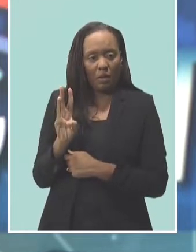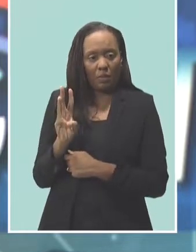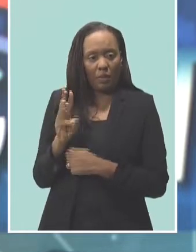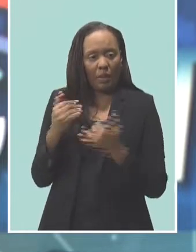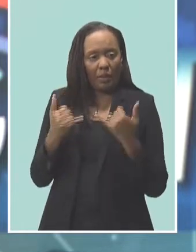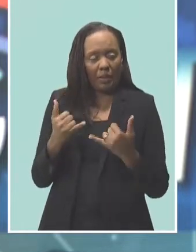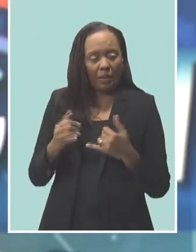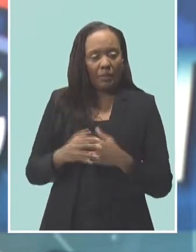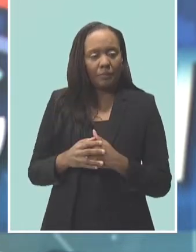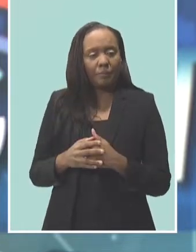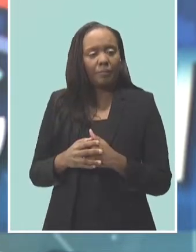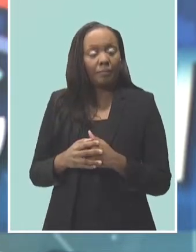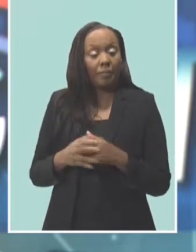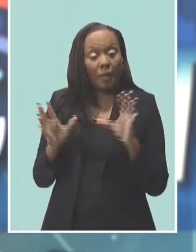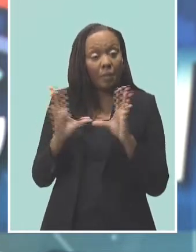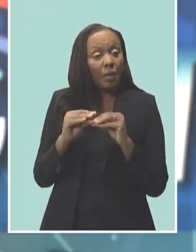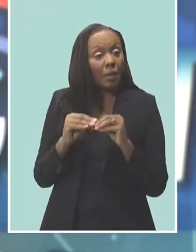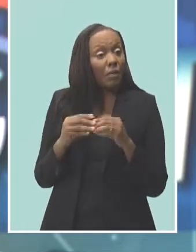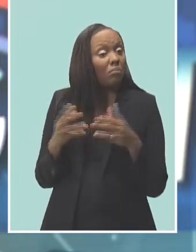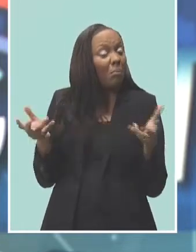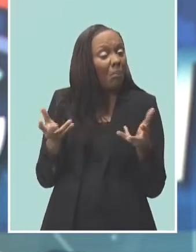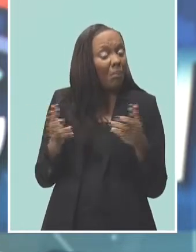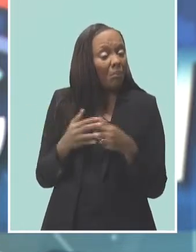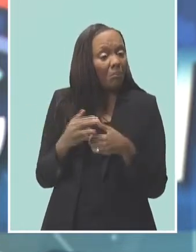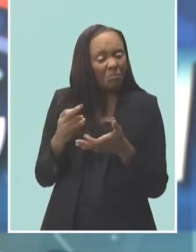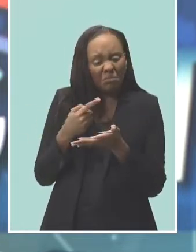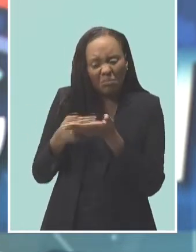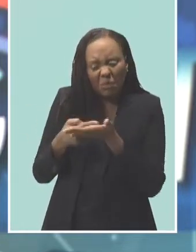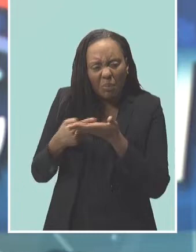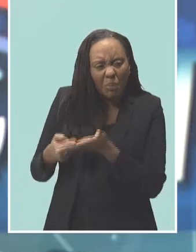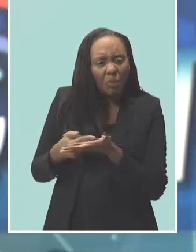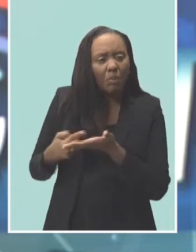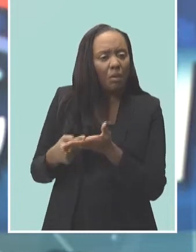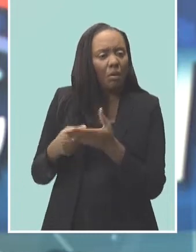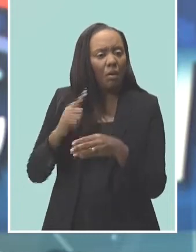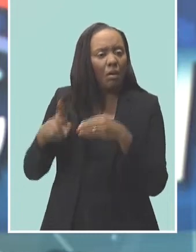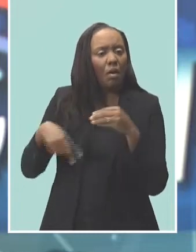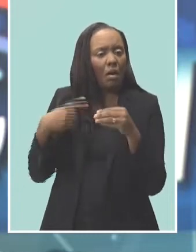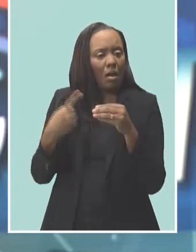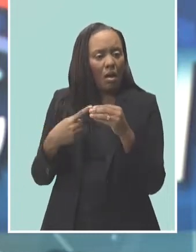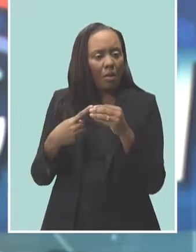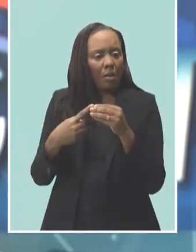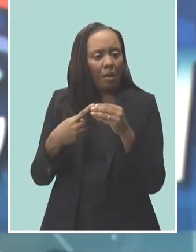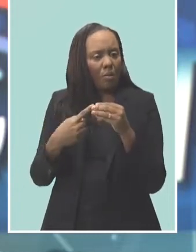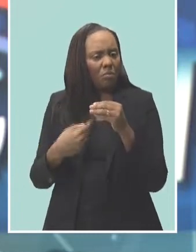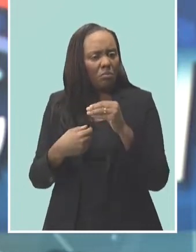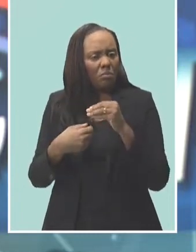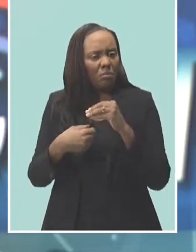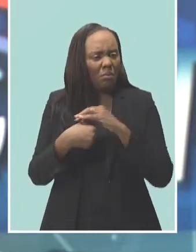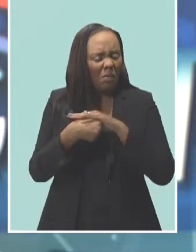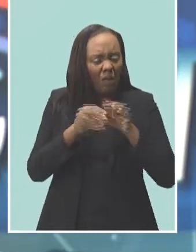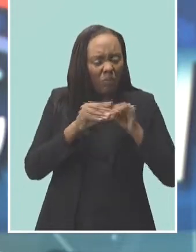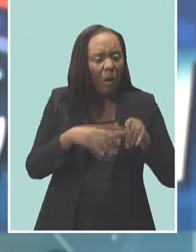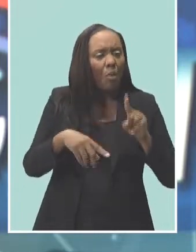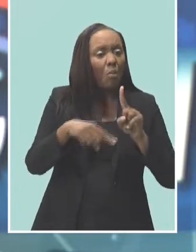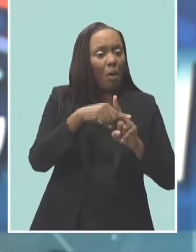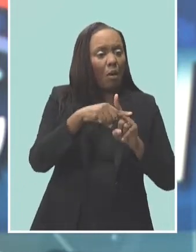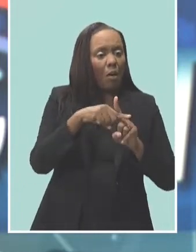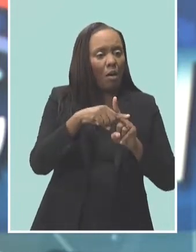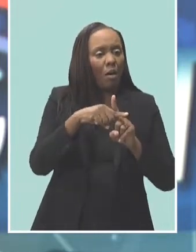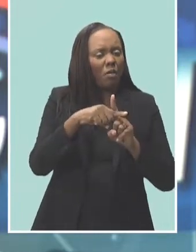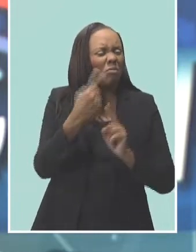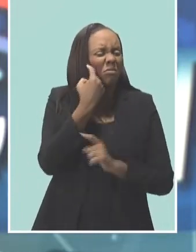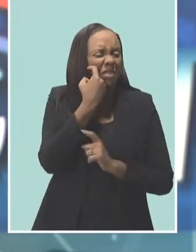today. Now it was called to discuss a number of matters related to the cluster of positive cases of COVID-19 diagnosed